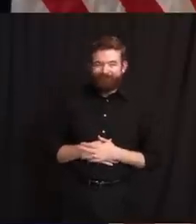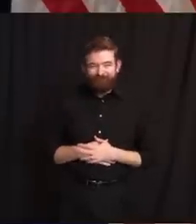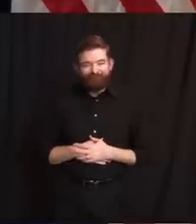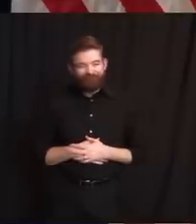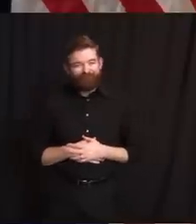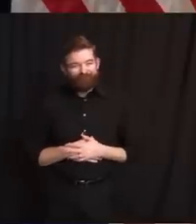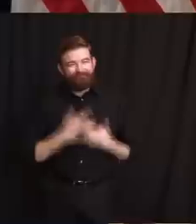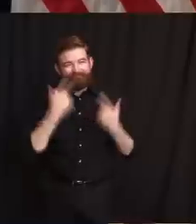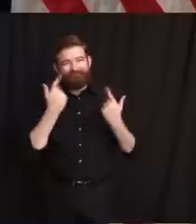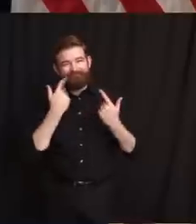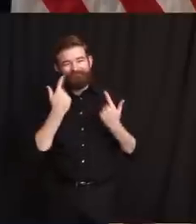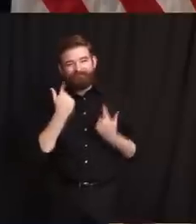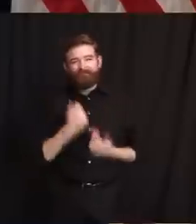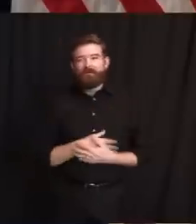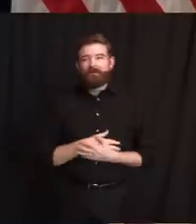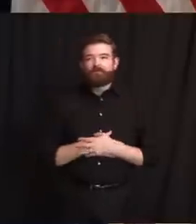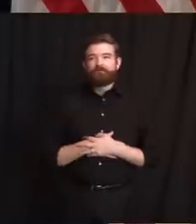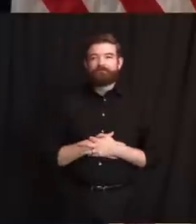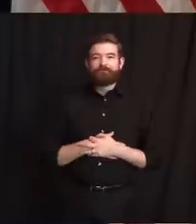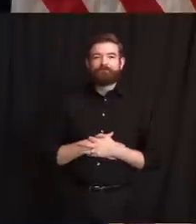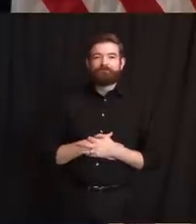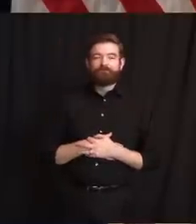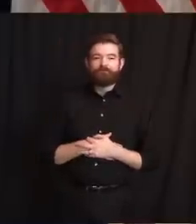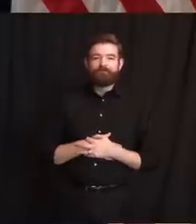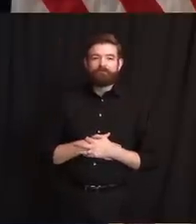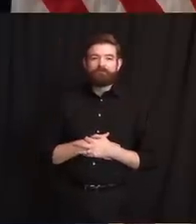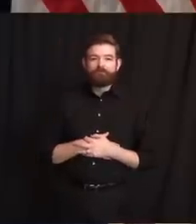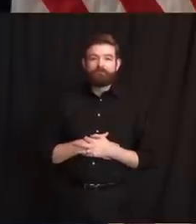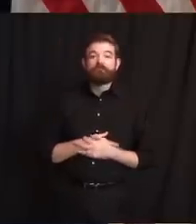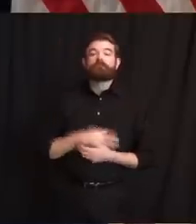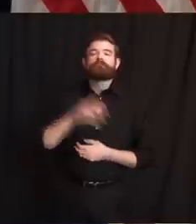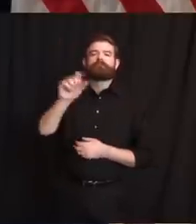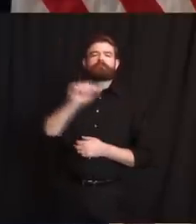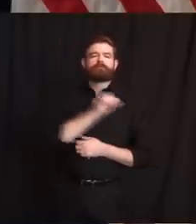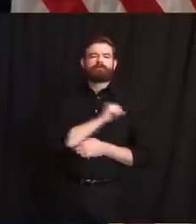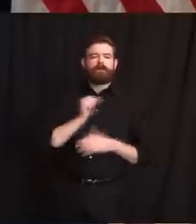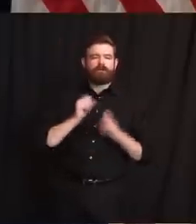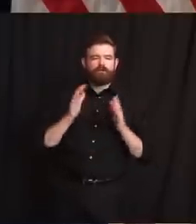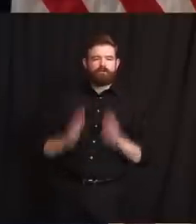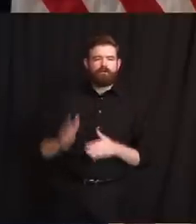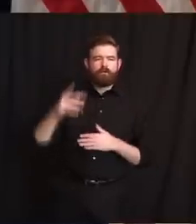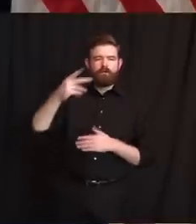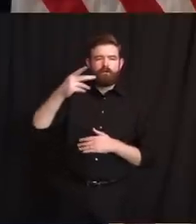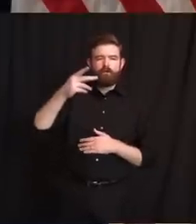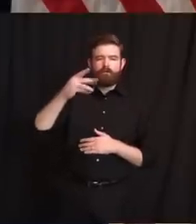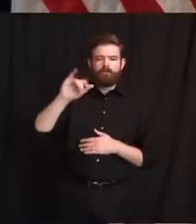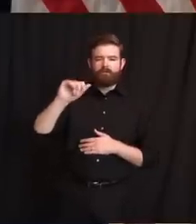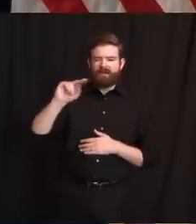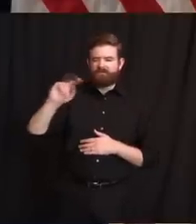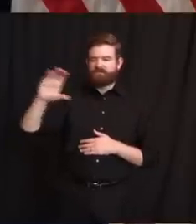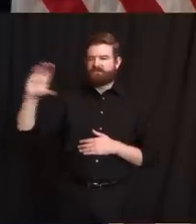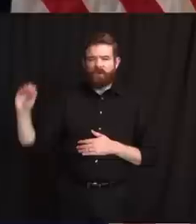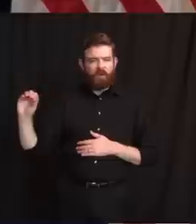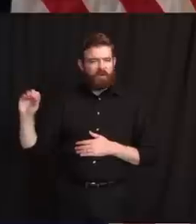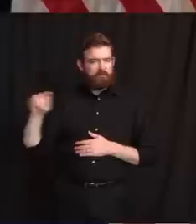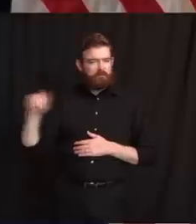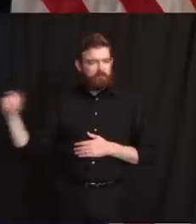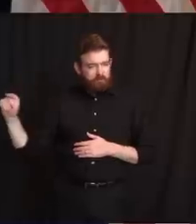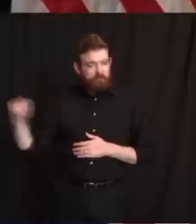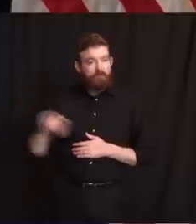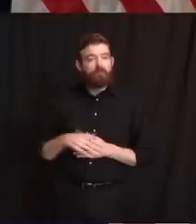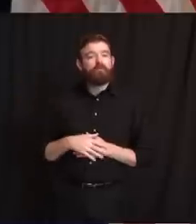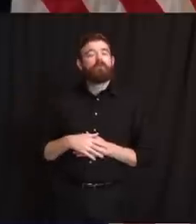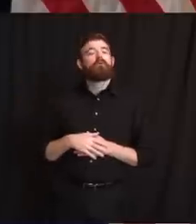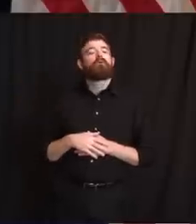Governor, from the newsroom, Senator Panaccio has announced that he's asking the administrator of the Centers for